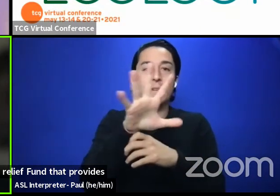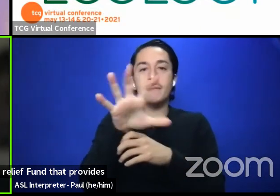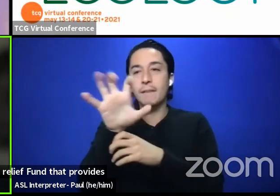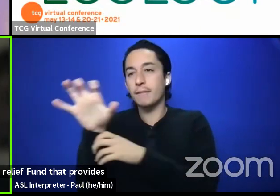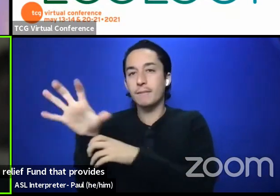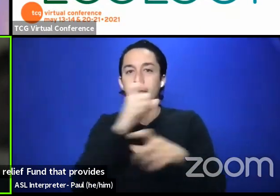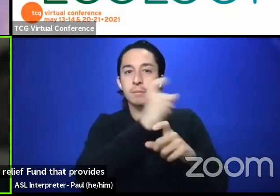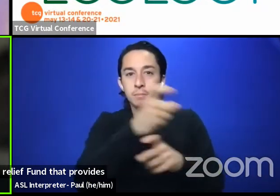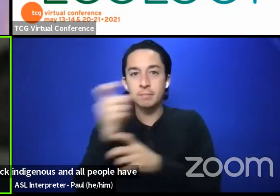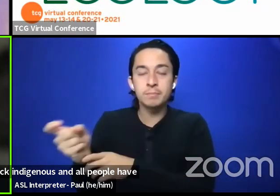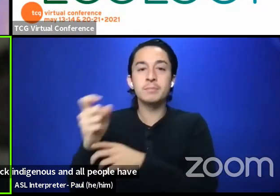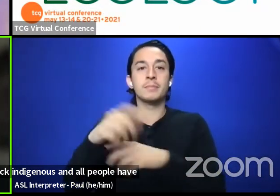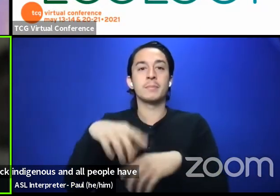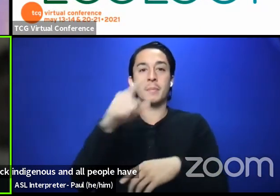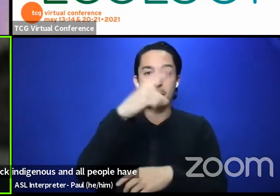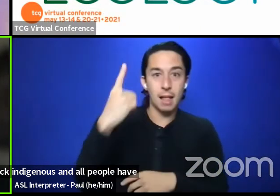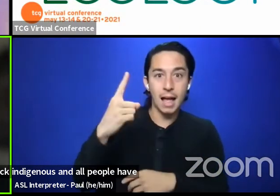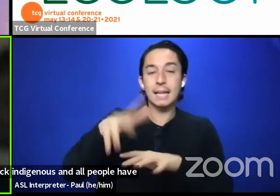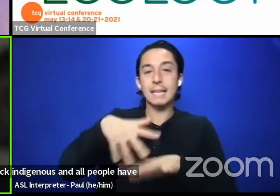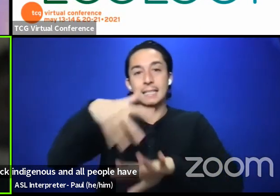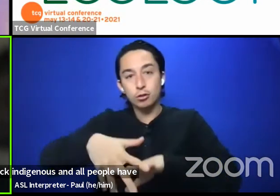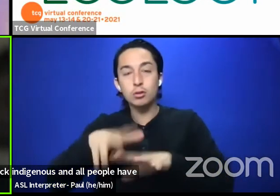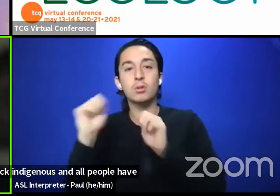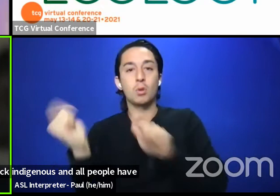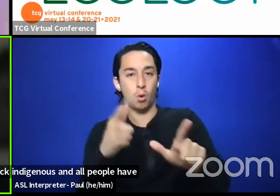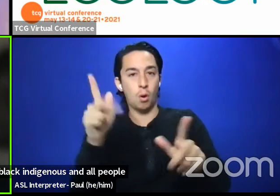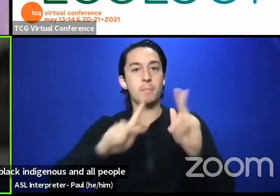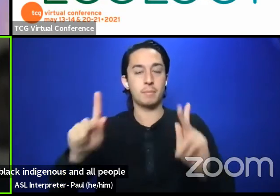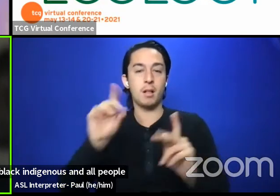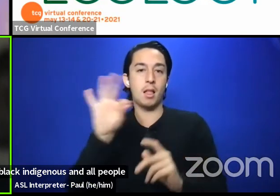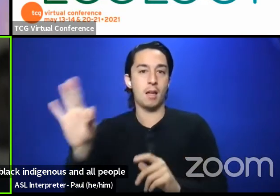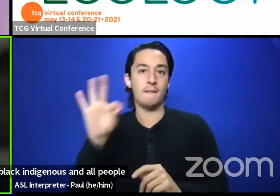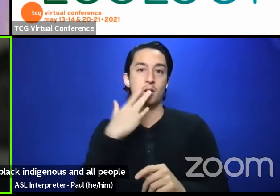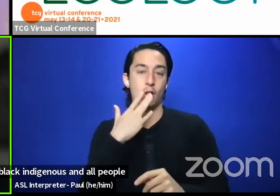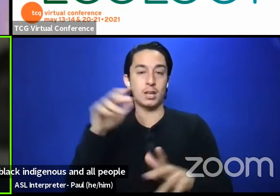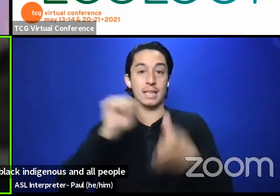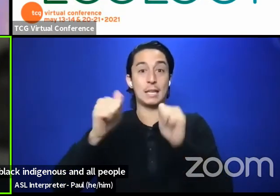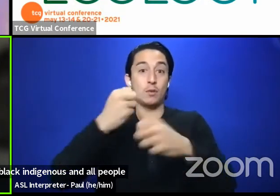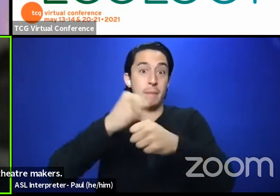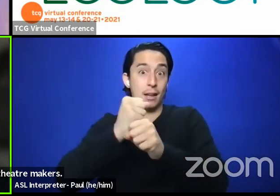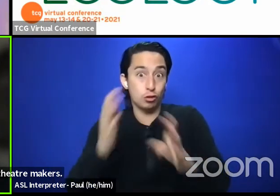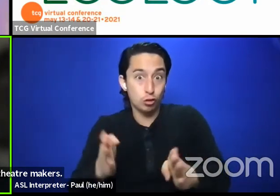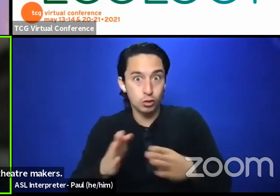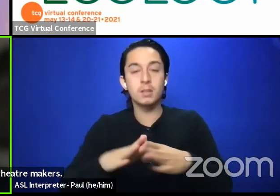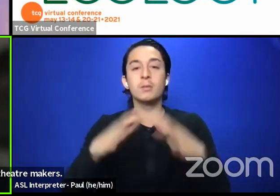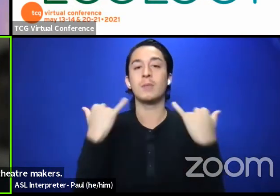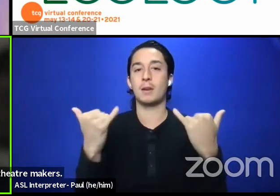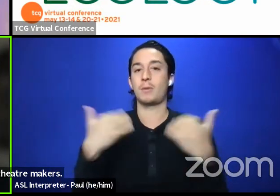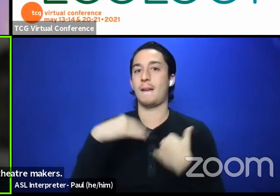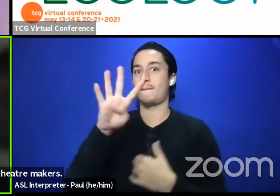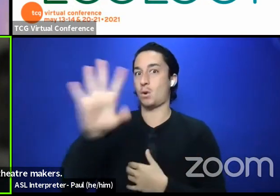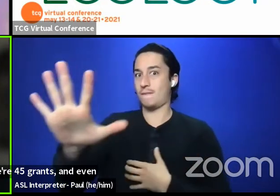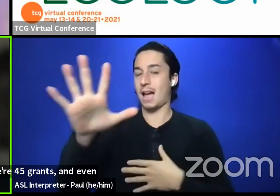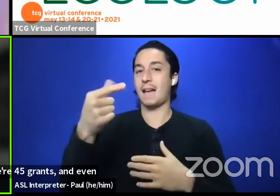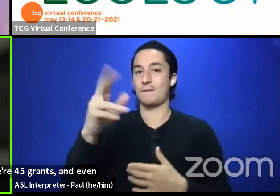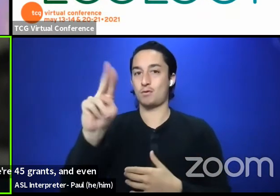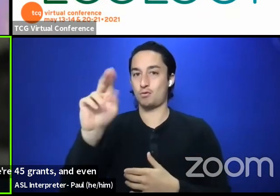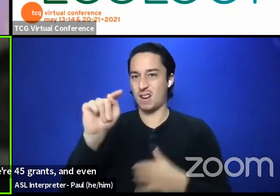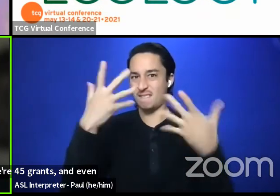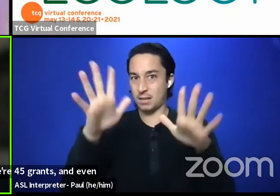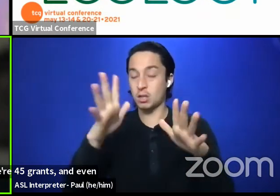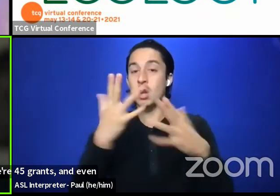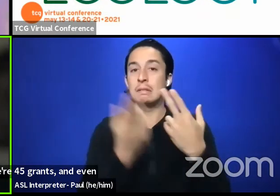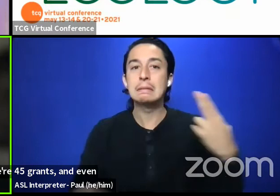Indigenous, and all people of color theater makers. And right now we're at 45 grants and we would love to get it to 60